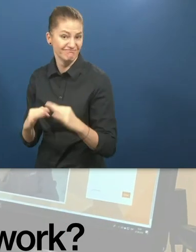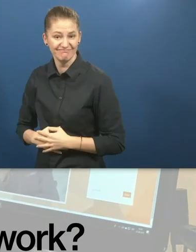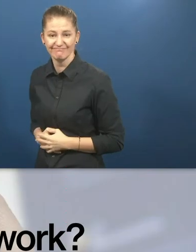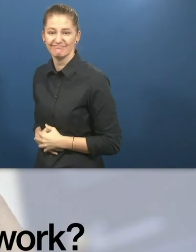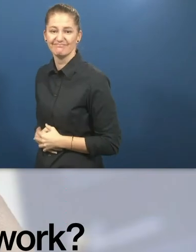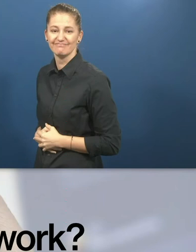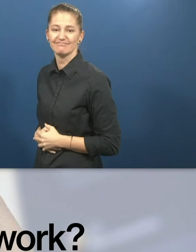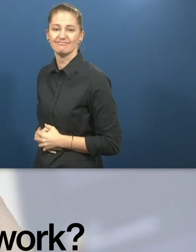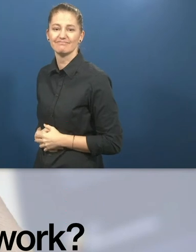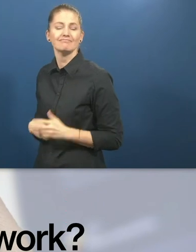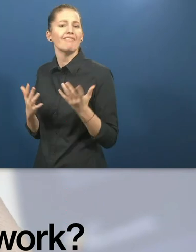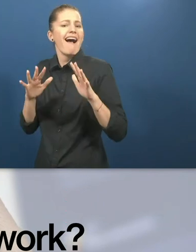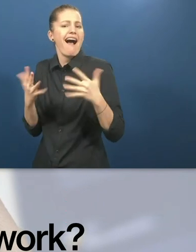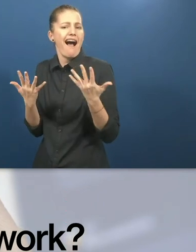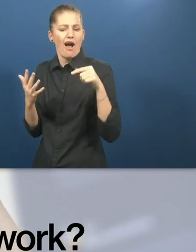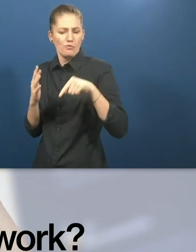work?